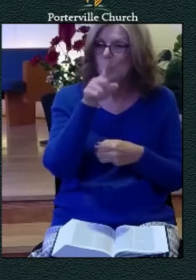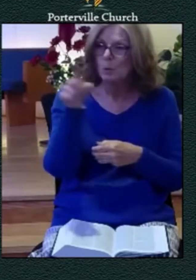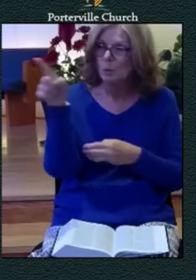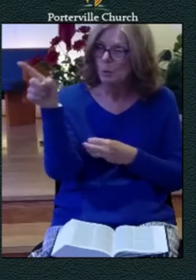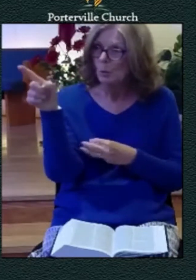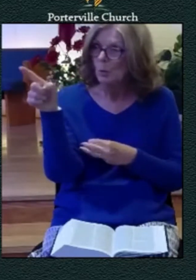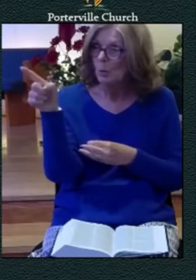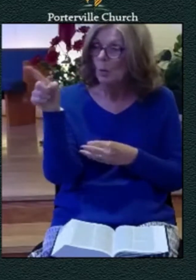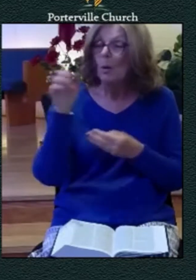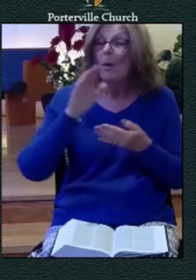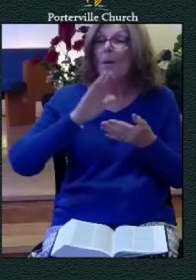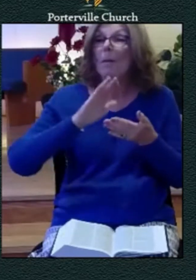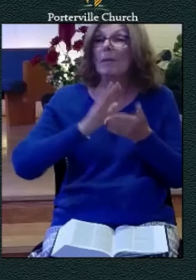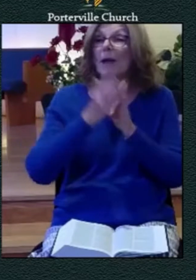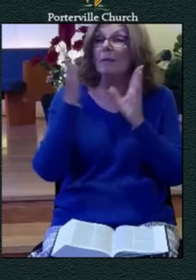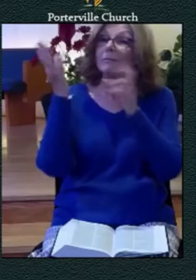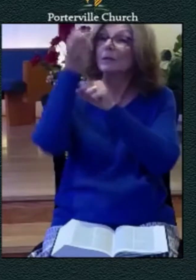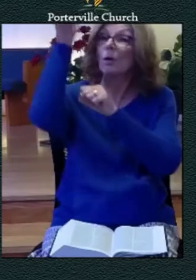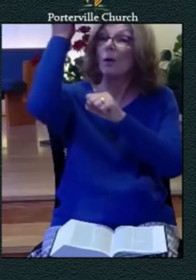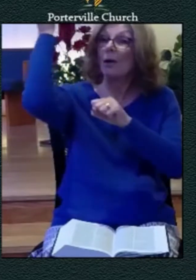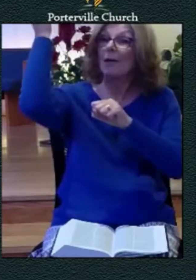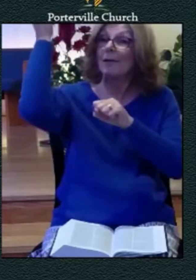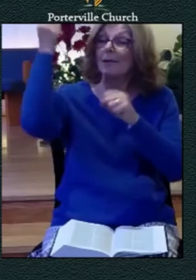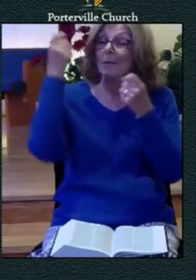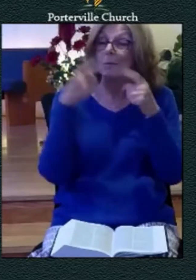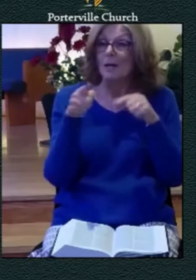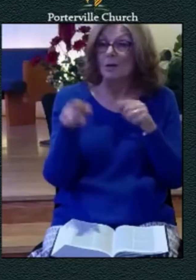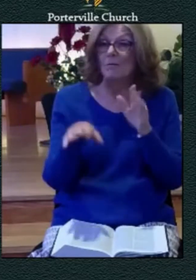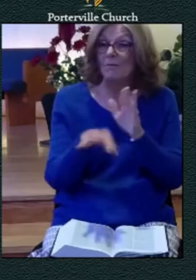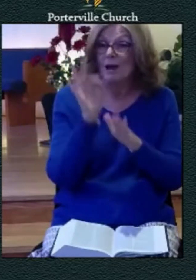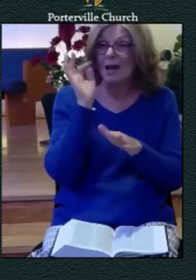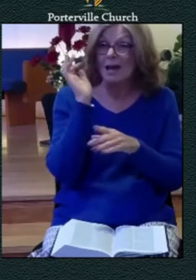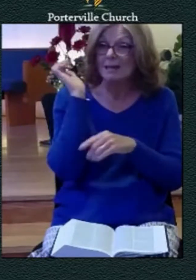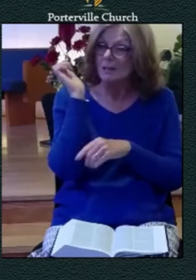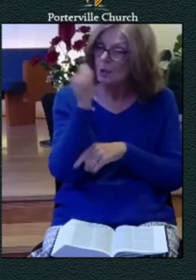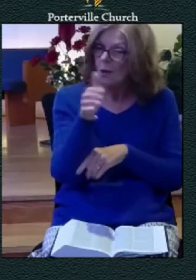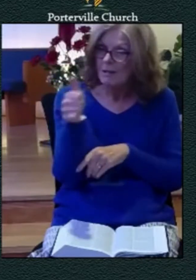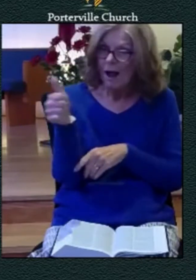when you find yourself in such a place